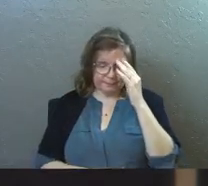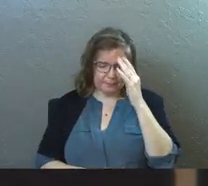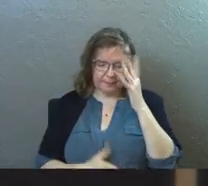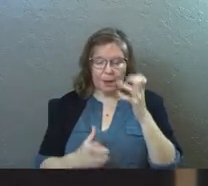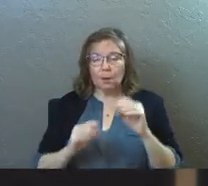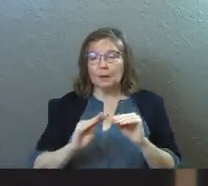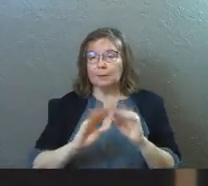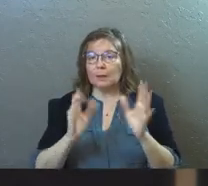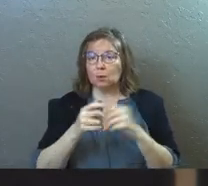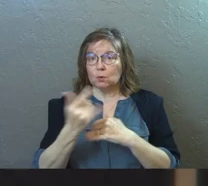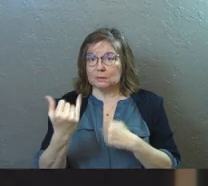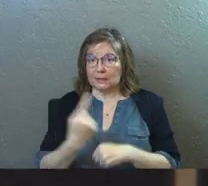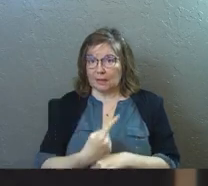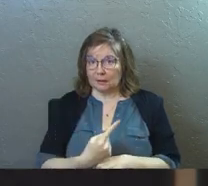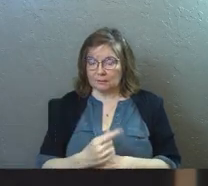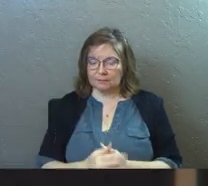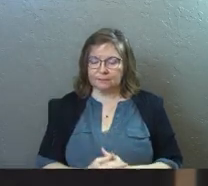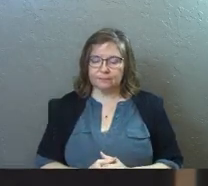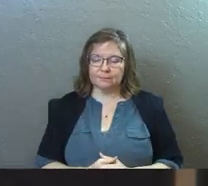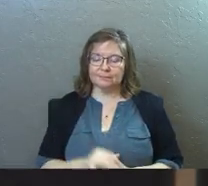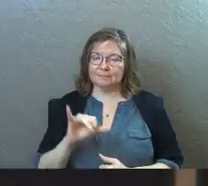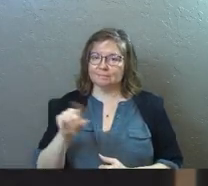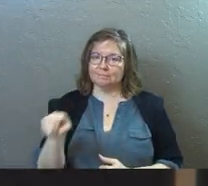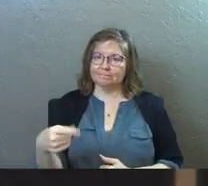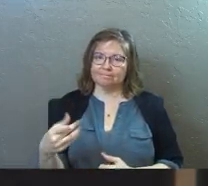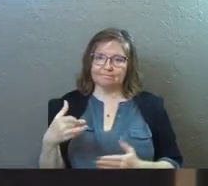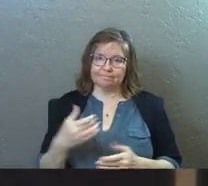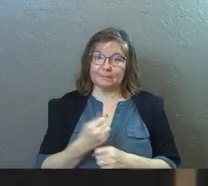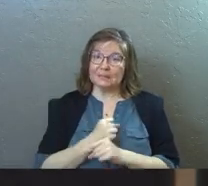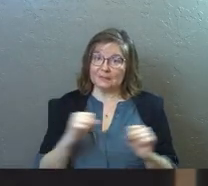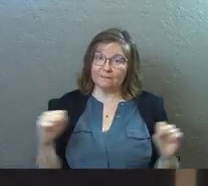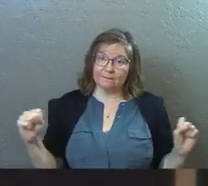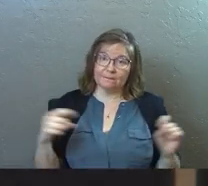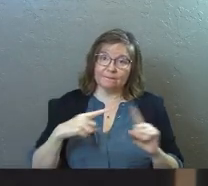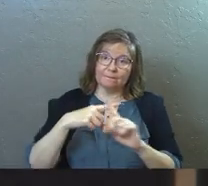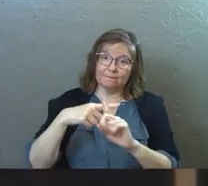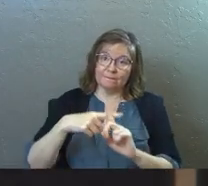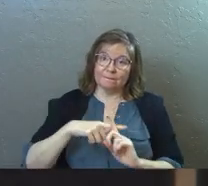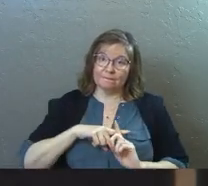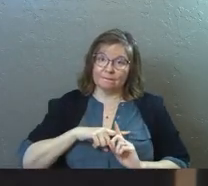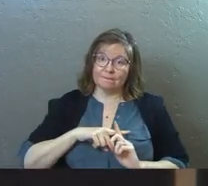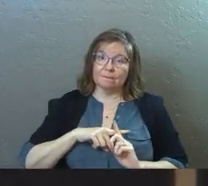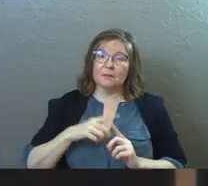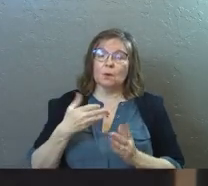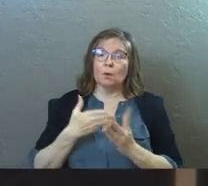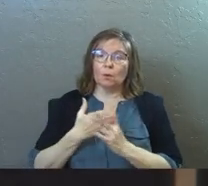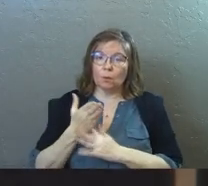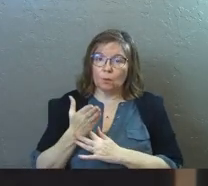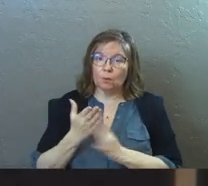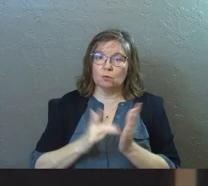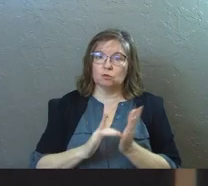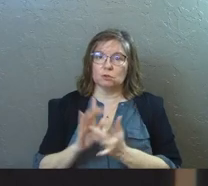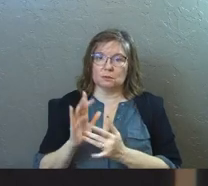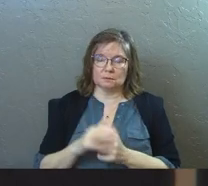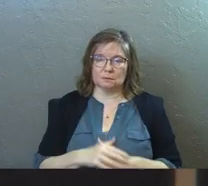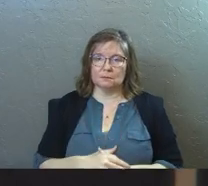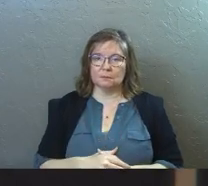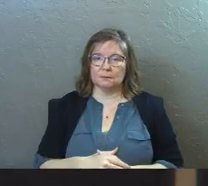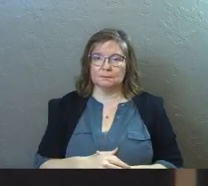But I just want to be clear with you today that that's the only way to be saved. Is to come through Jesus.